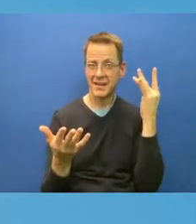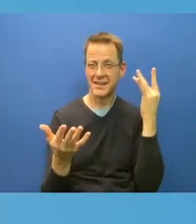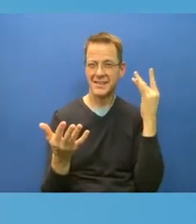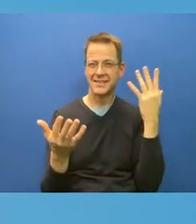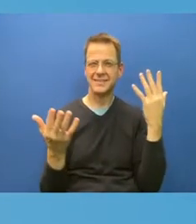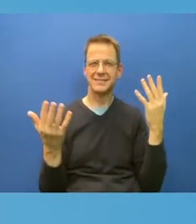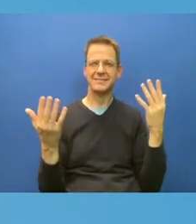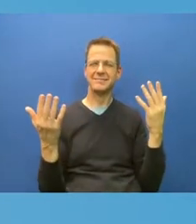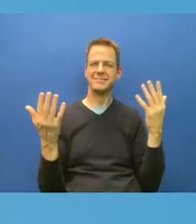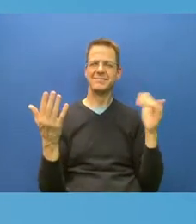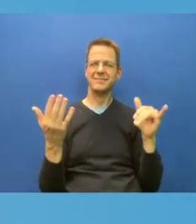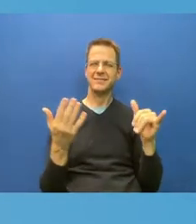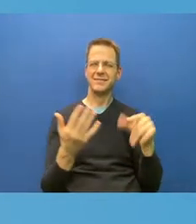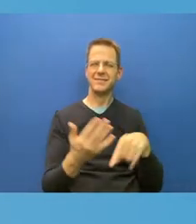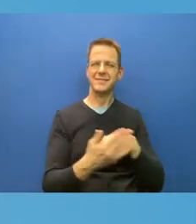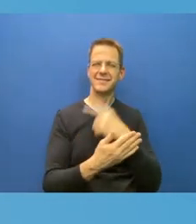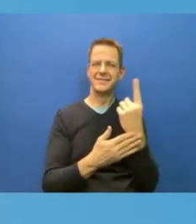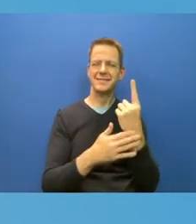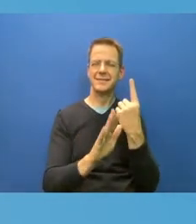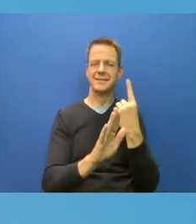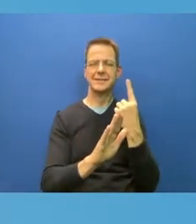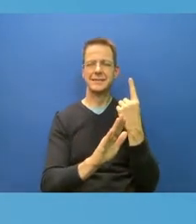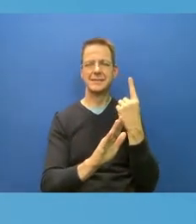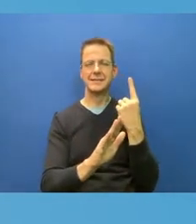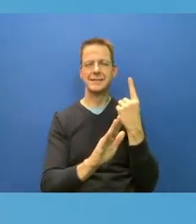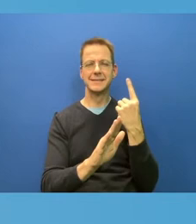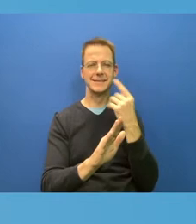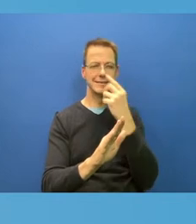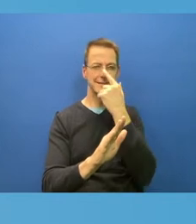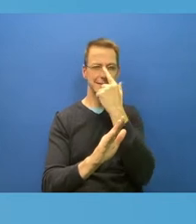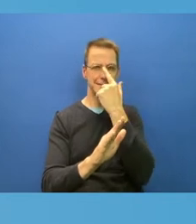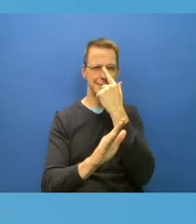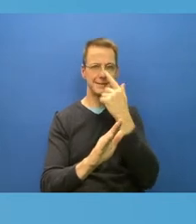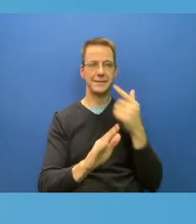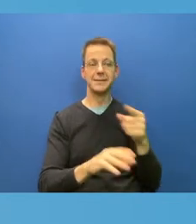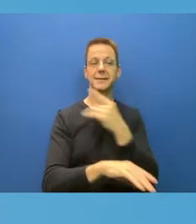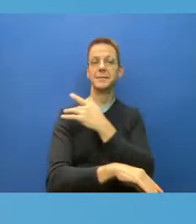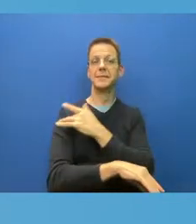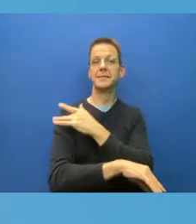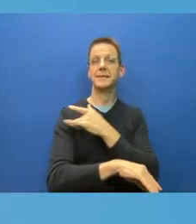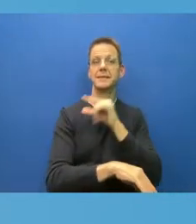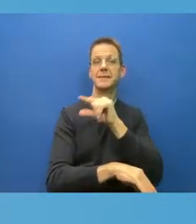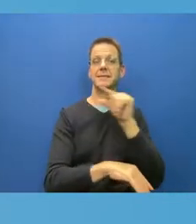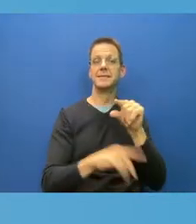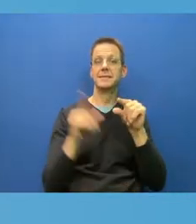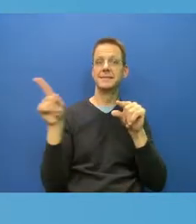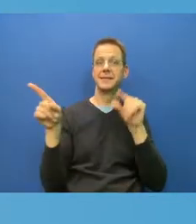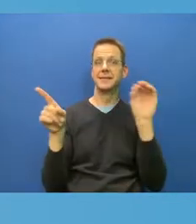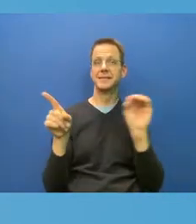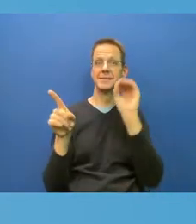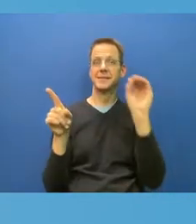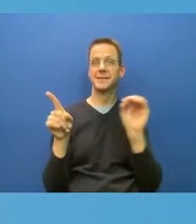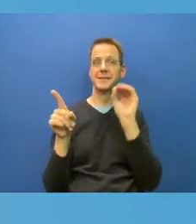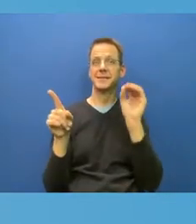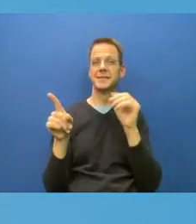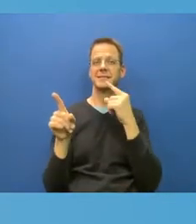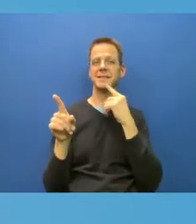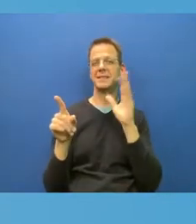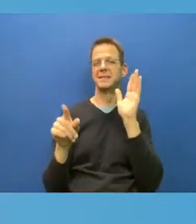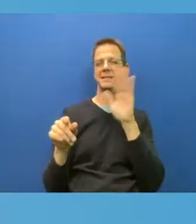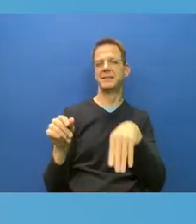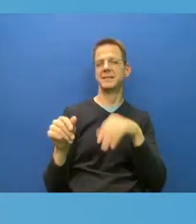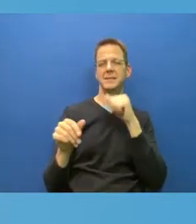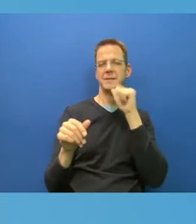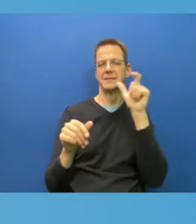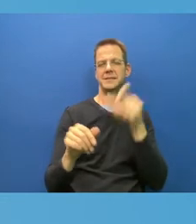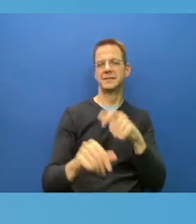provincial government in Ontario pass on mandating vaccination for healthcare workers, which I think is a whole other thing, and I think is a bad